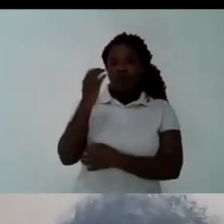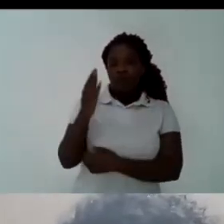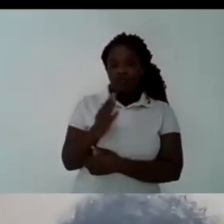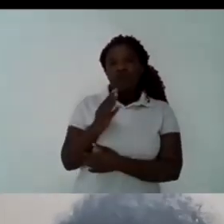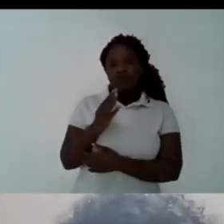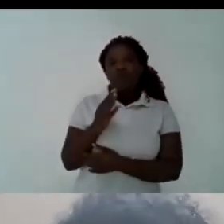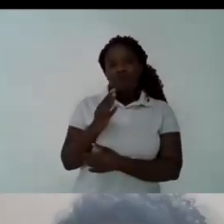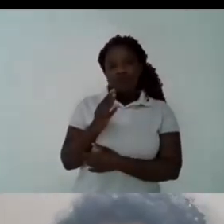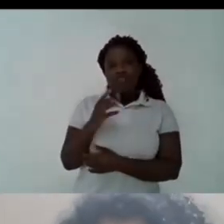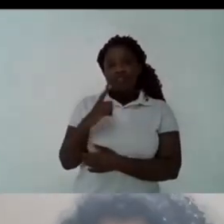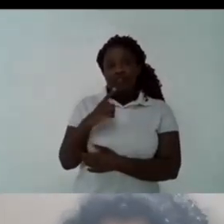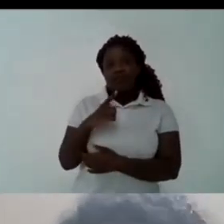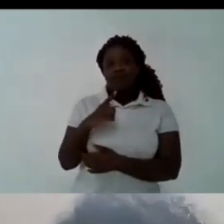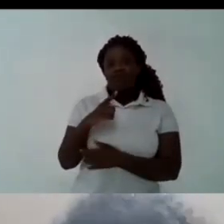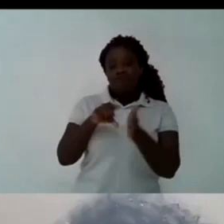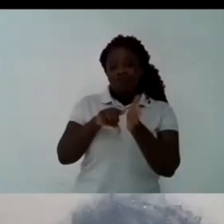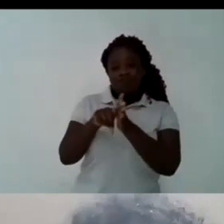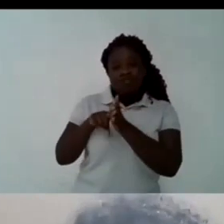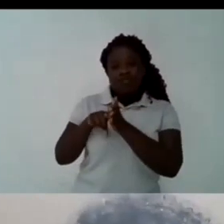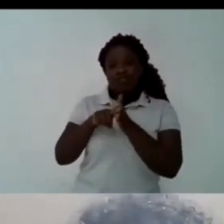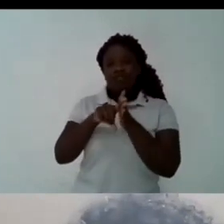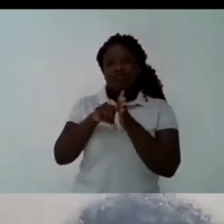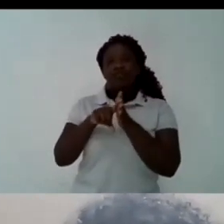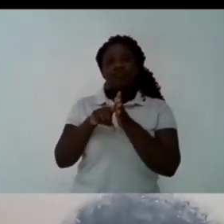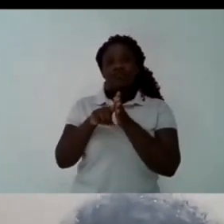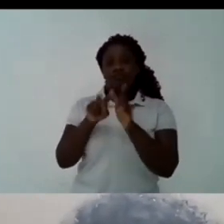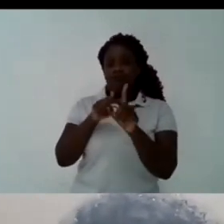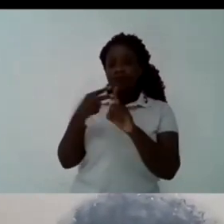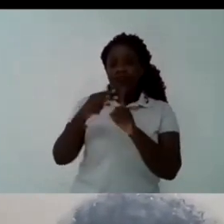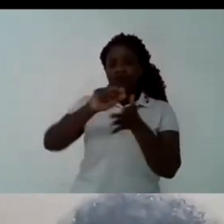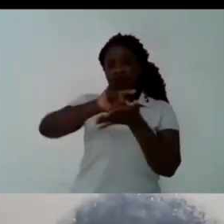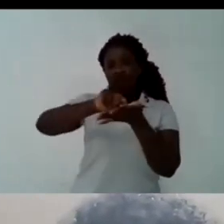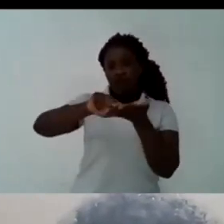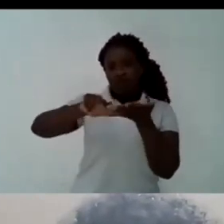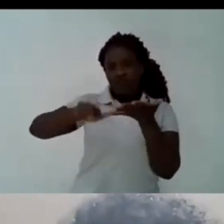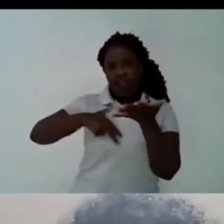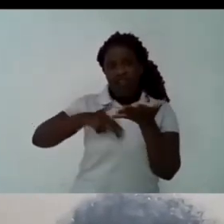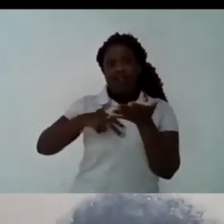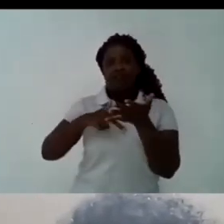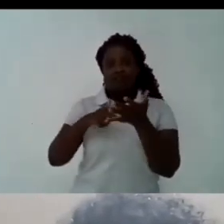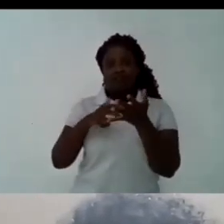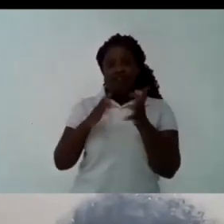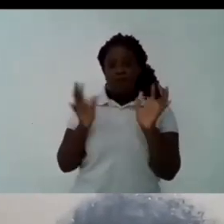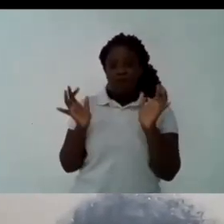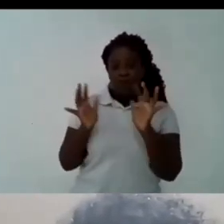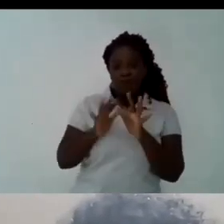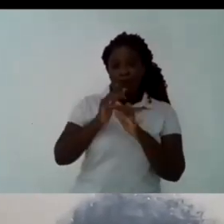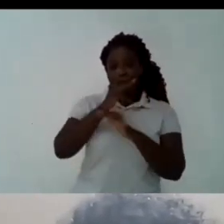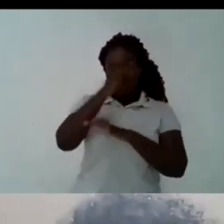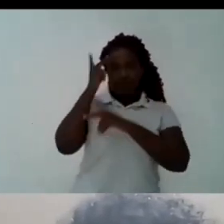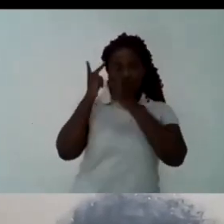how important this is for the scientific research in brazil